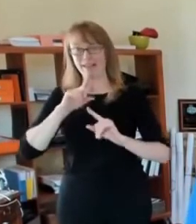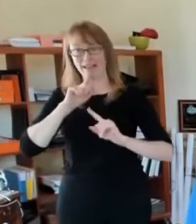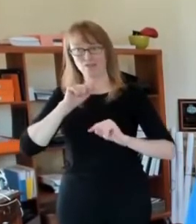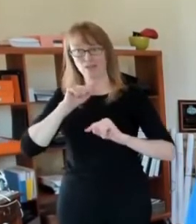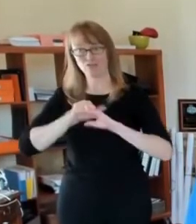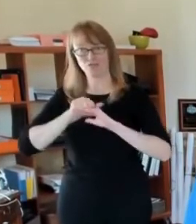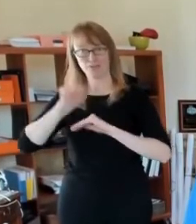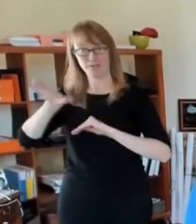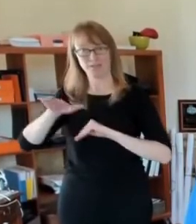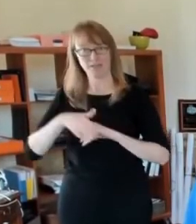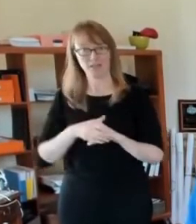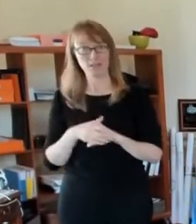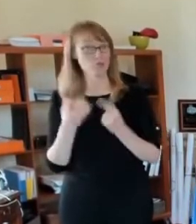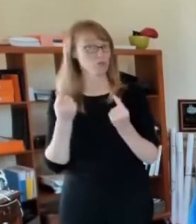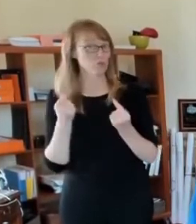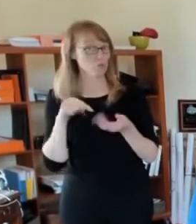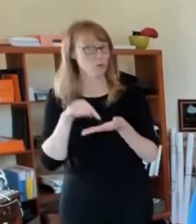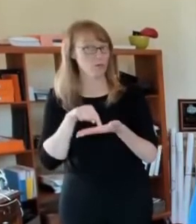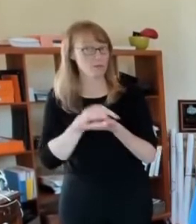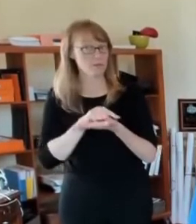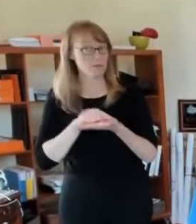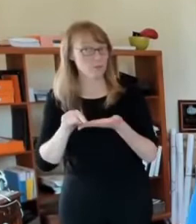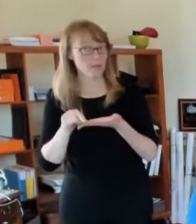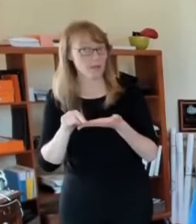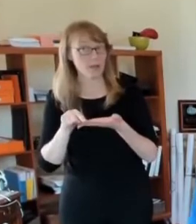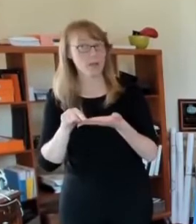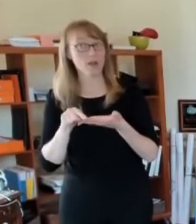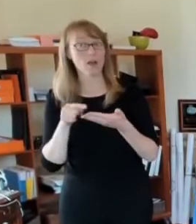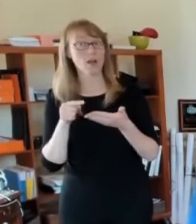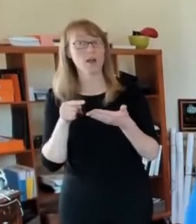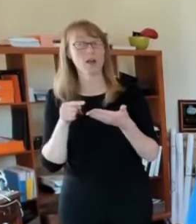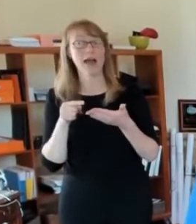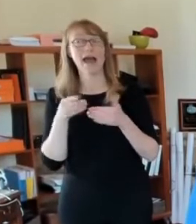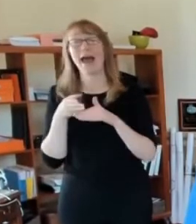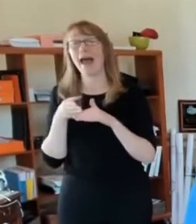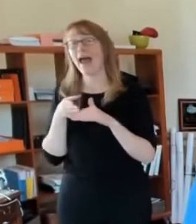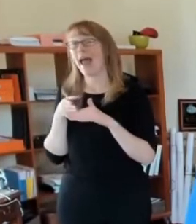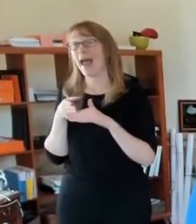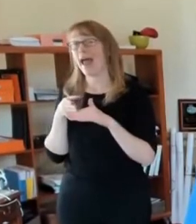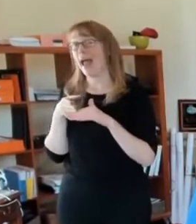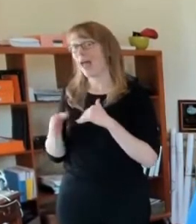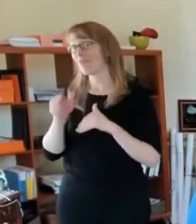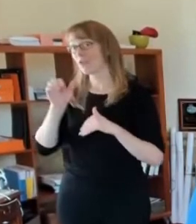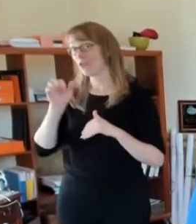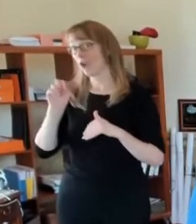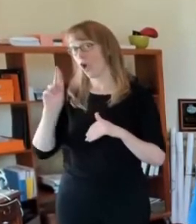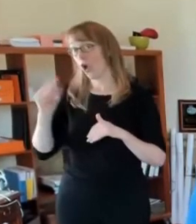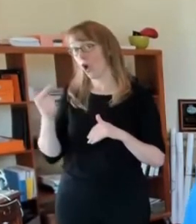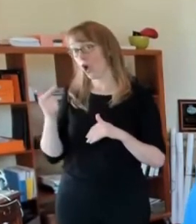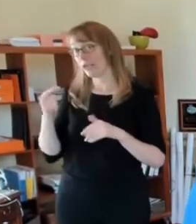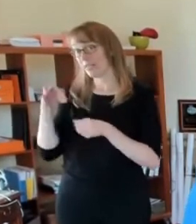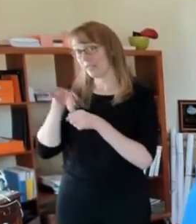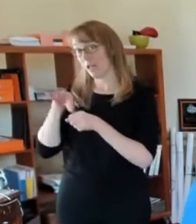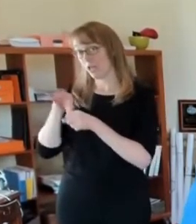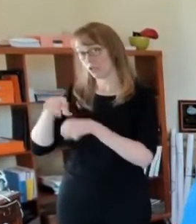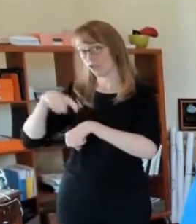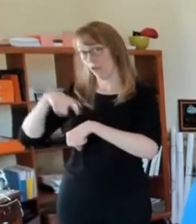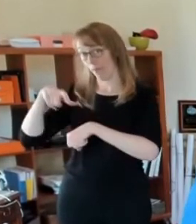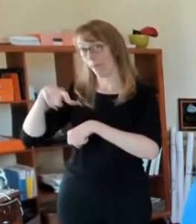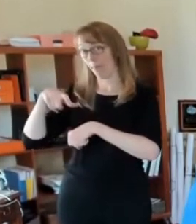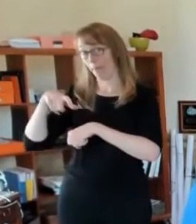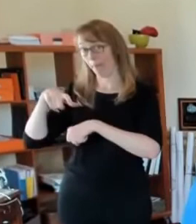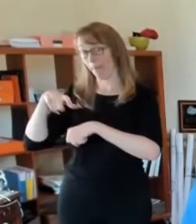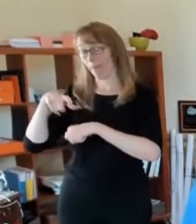going to do in the next few weeks? Well, after the April election, I'm sorry, after the August election, we're going to do two things. Number one is we're going to do some